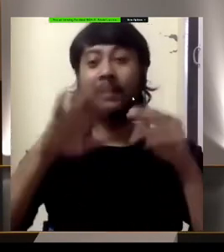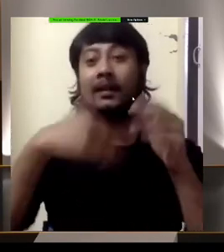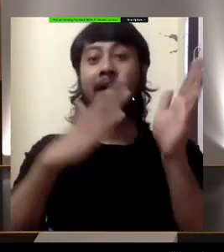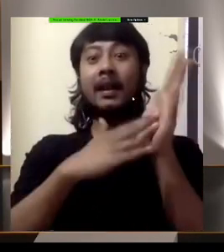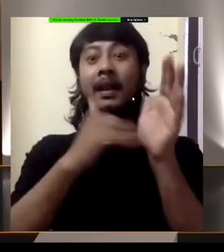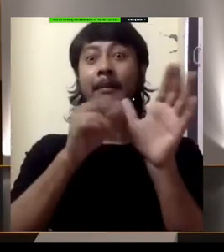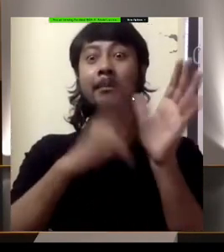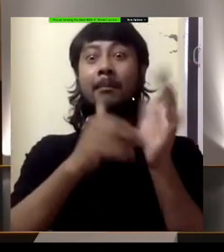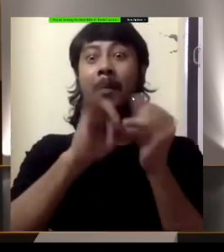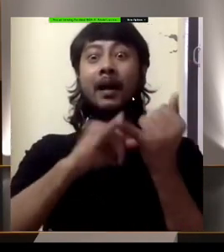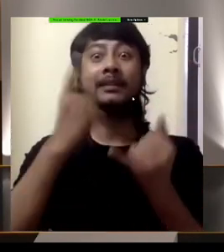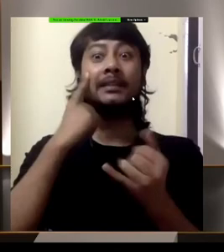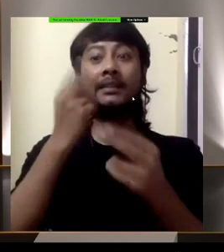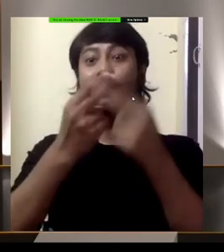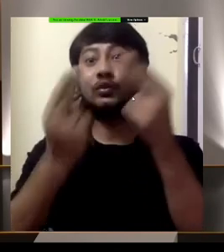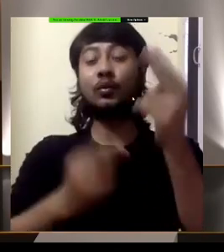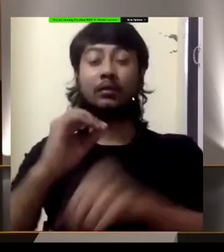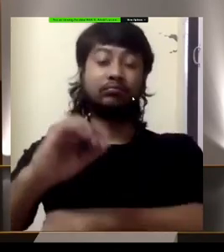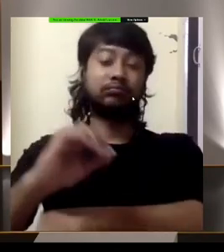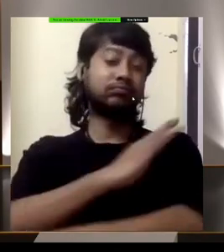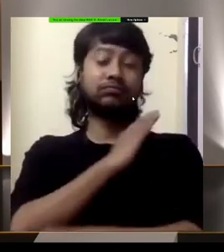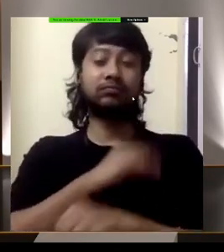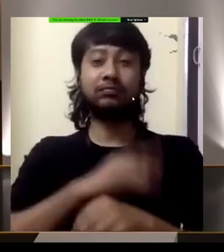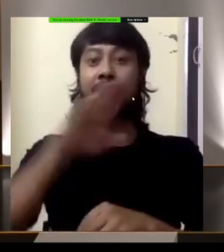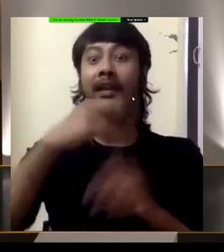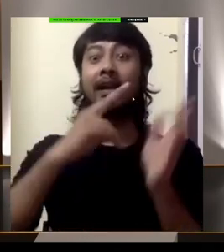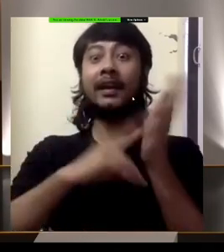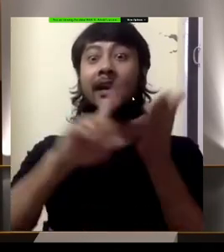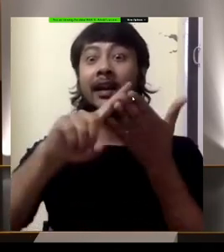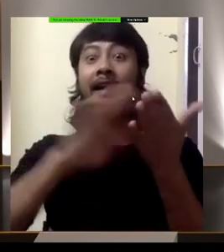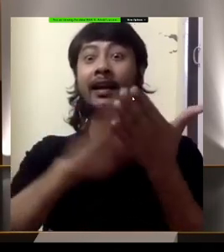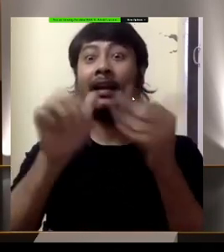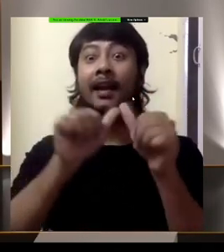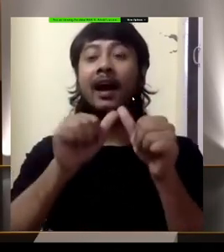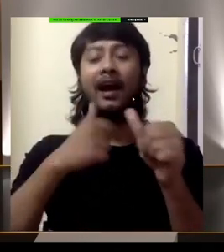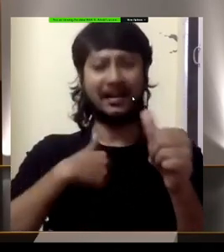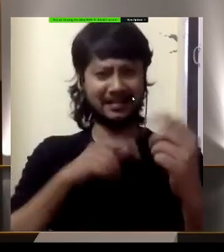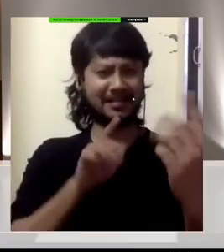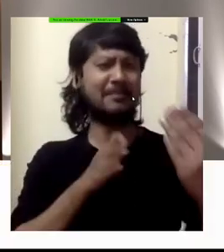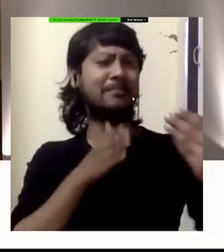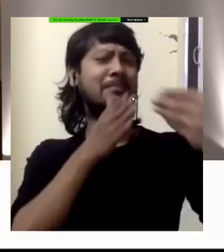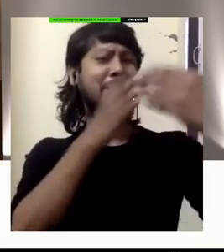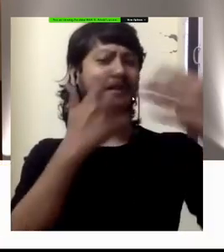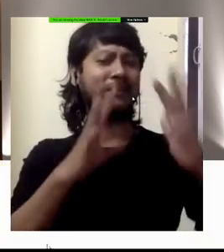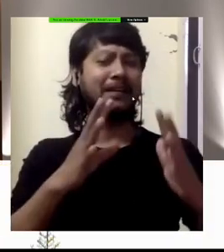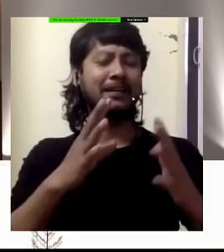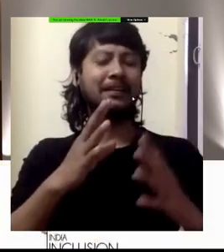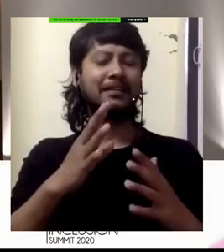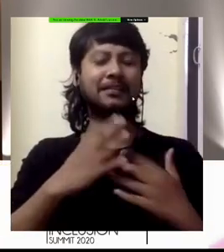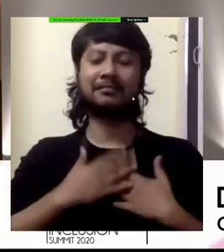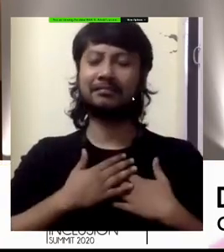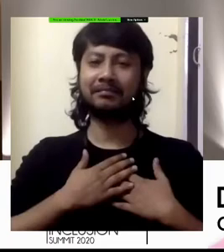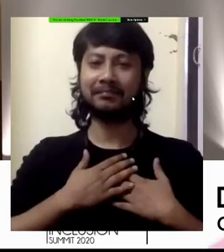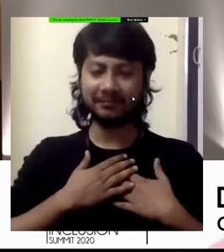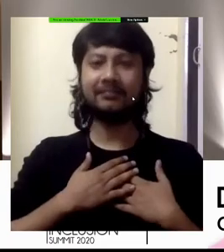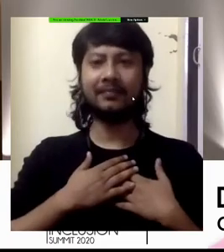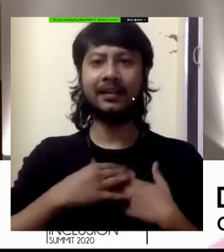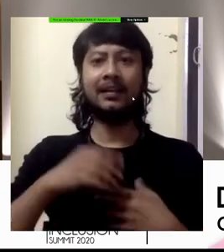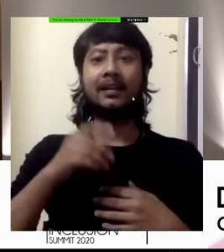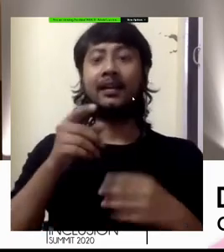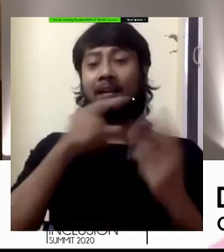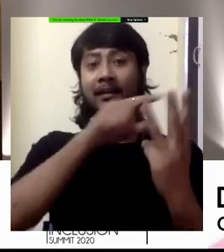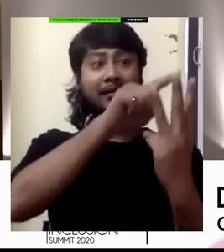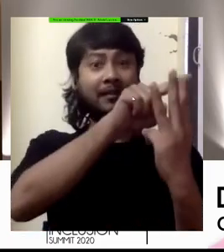privilege to meet, and my endeavor will be to try and put together the thoughts expressed by these three